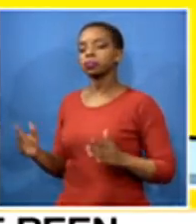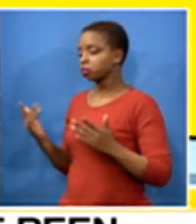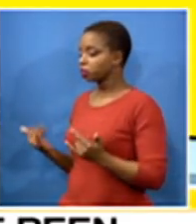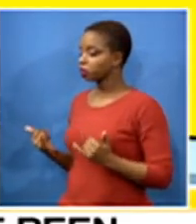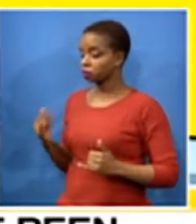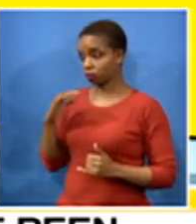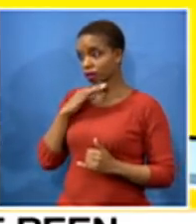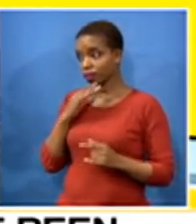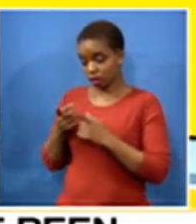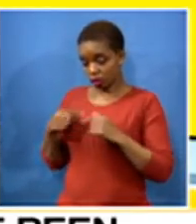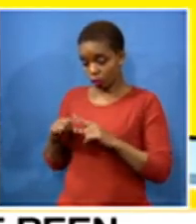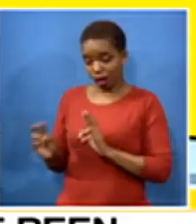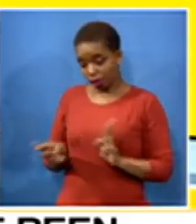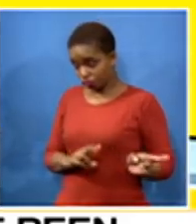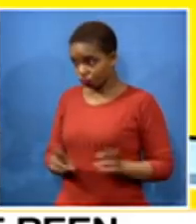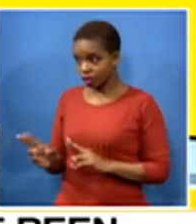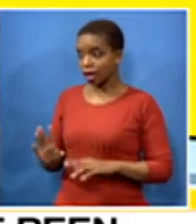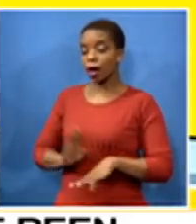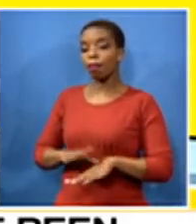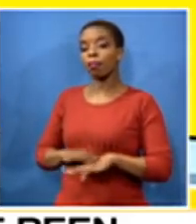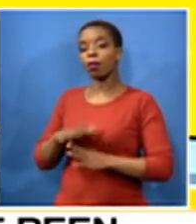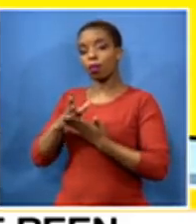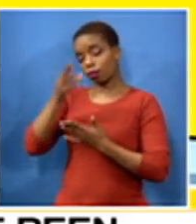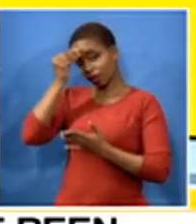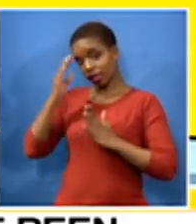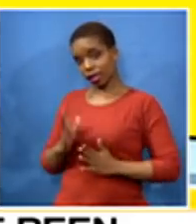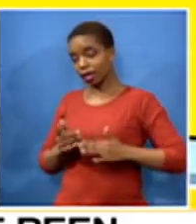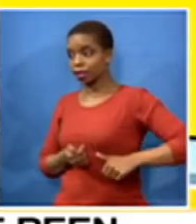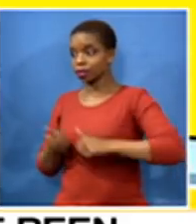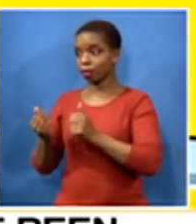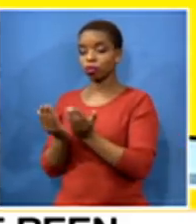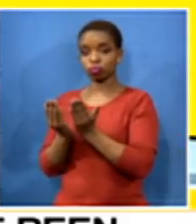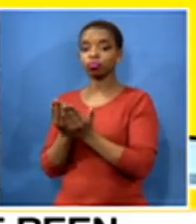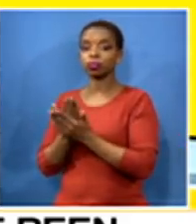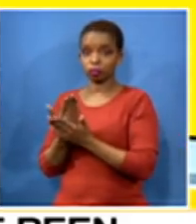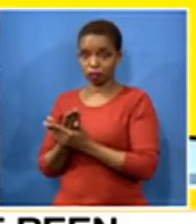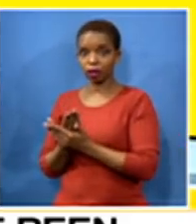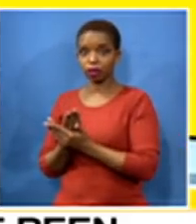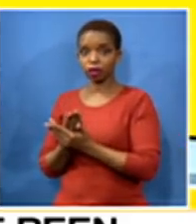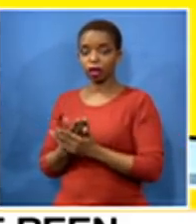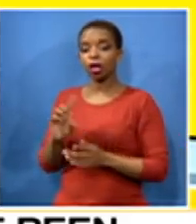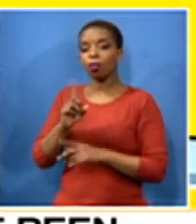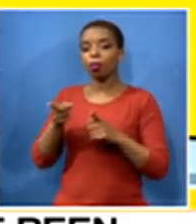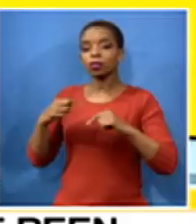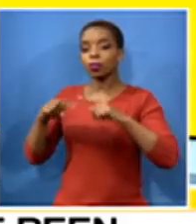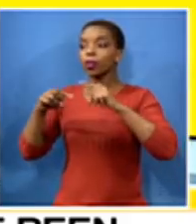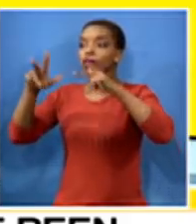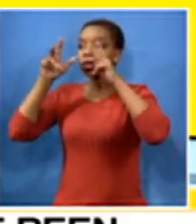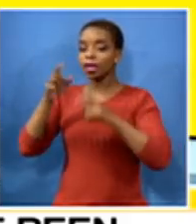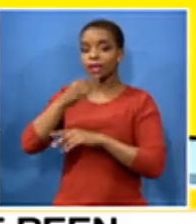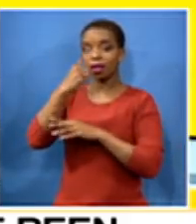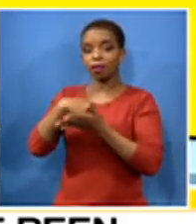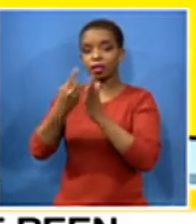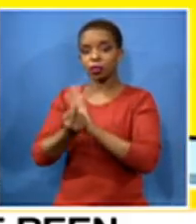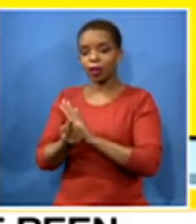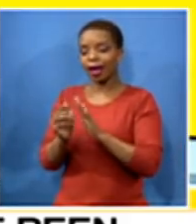ready to receive more learners in different grades back into schools given what we've witnessed in the first week of the return of